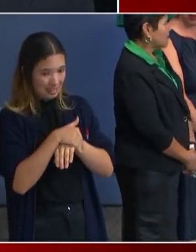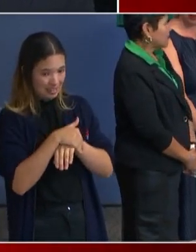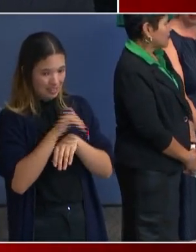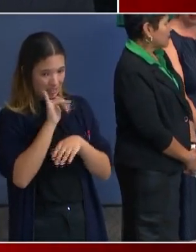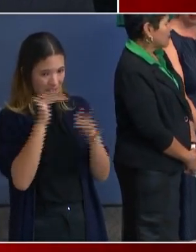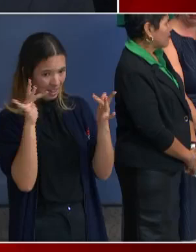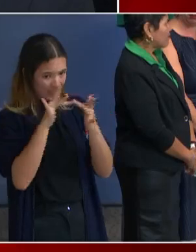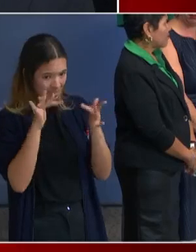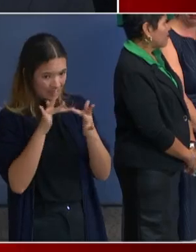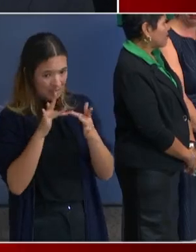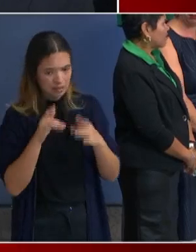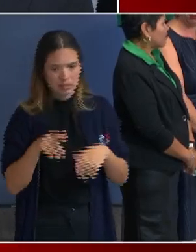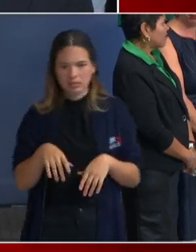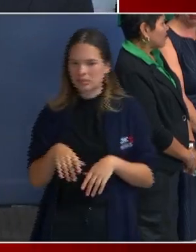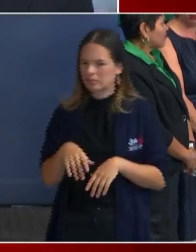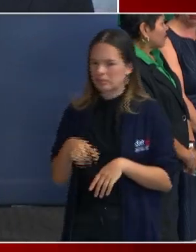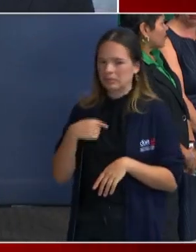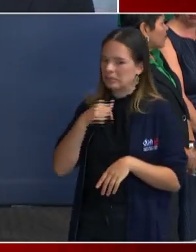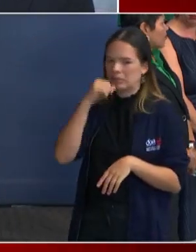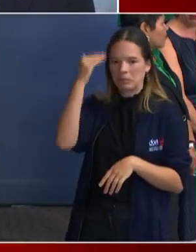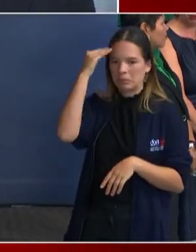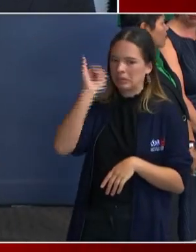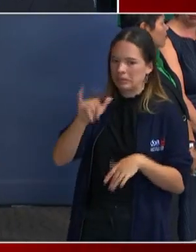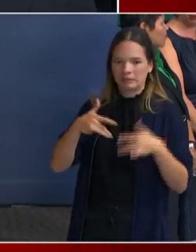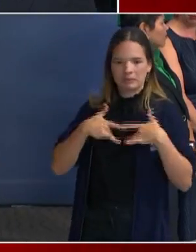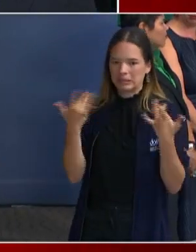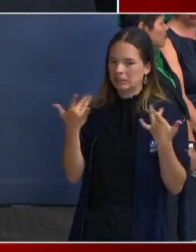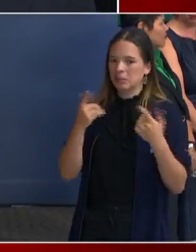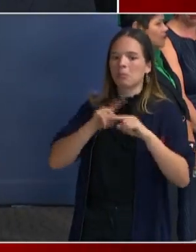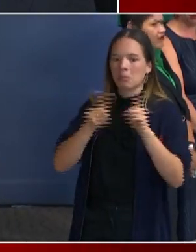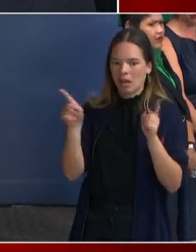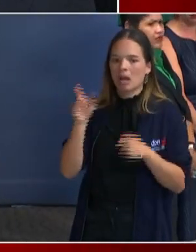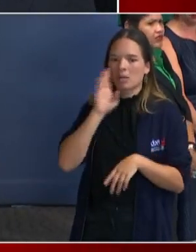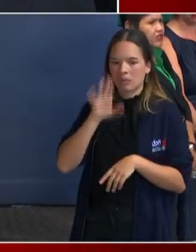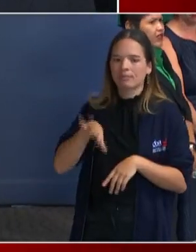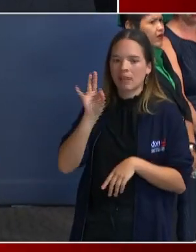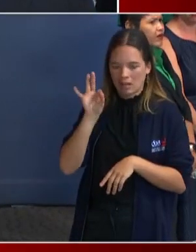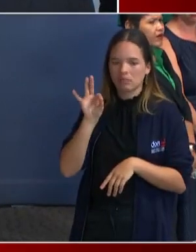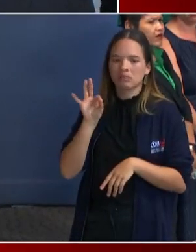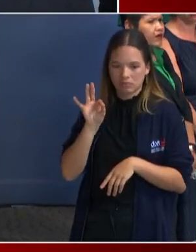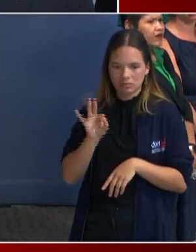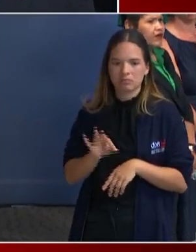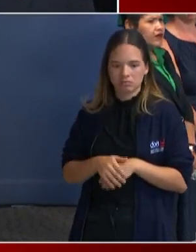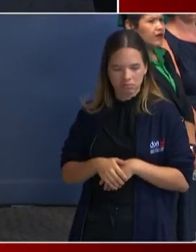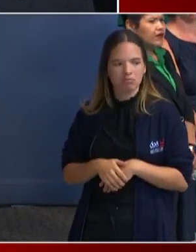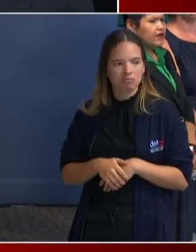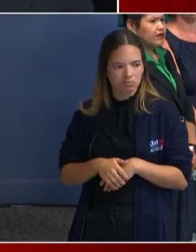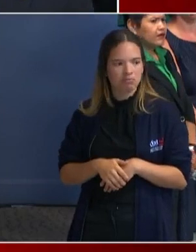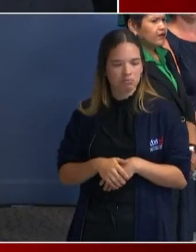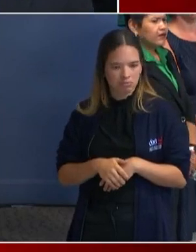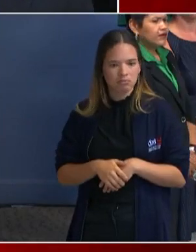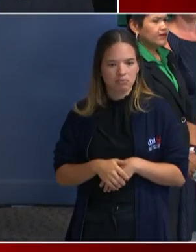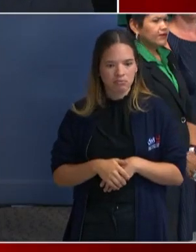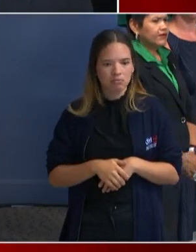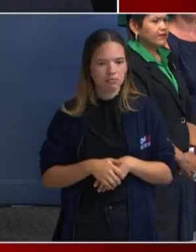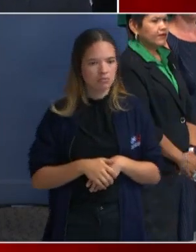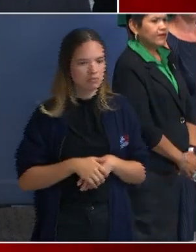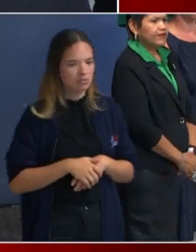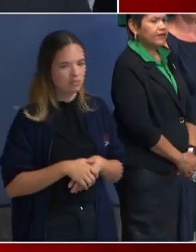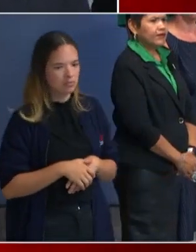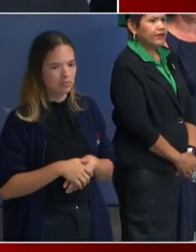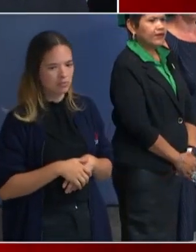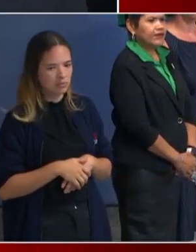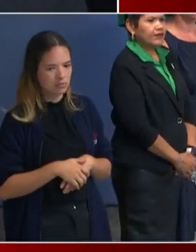district? I'm not familiar with that incident, but I will definitely find out. Yep. Ma going back to the curfew question.